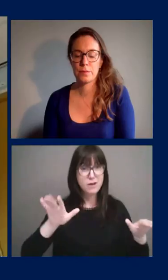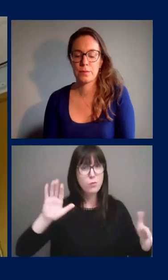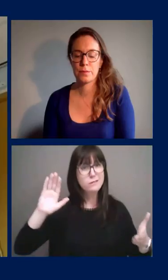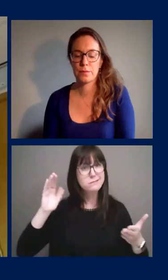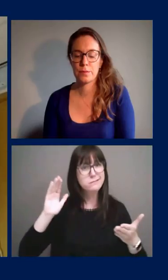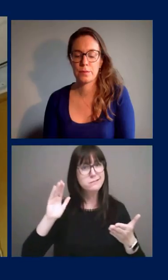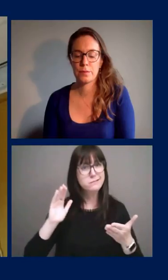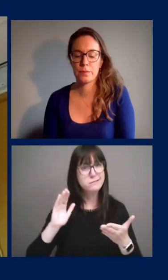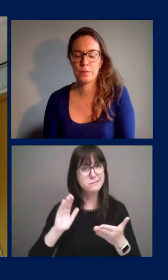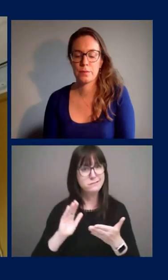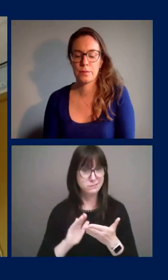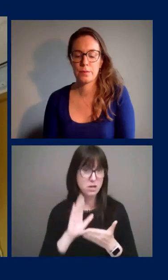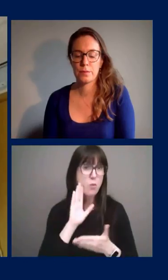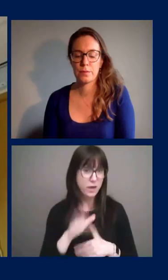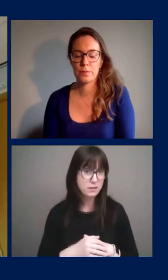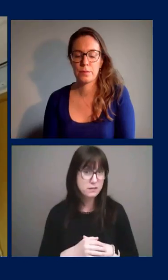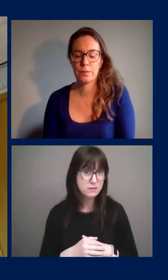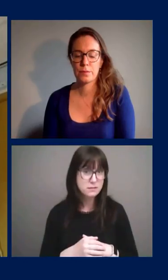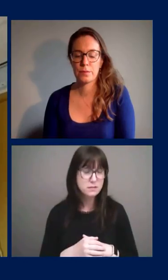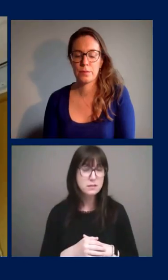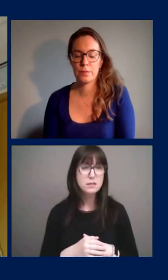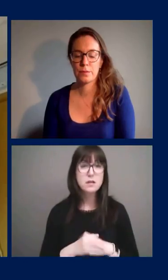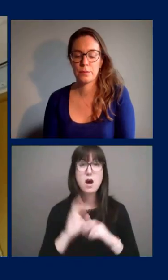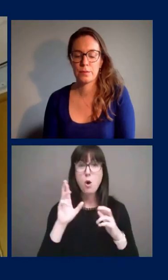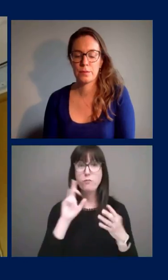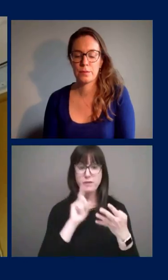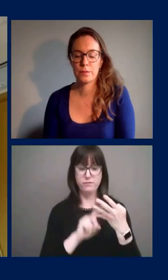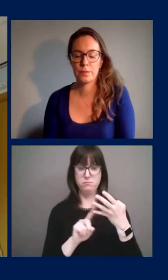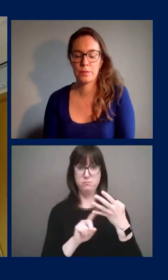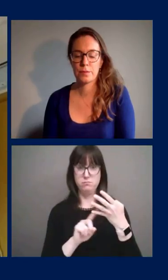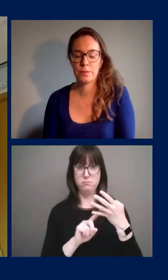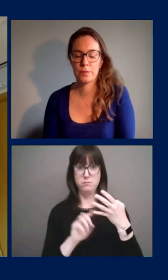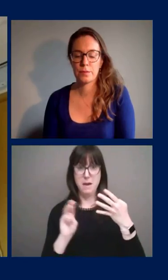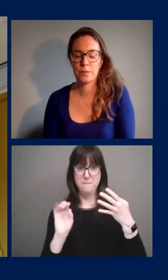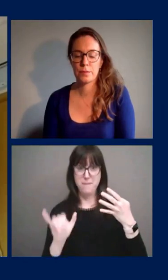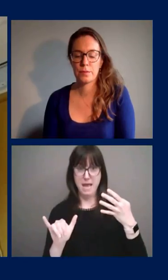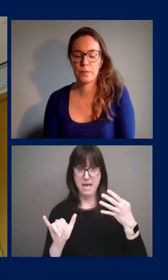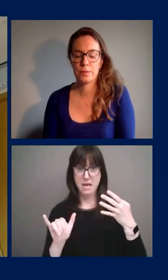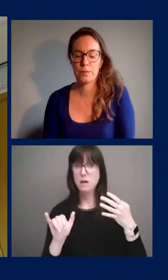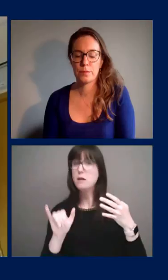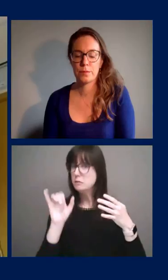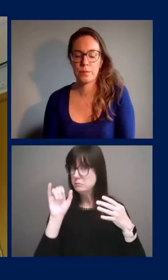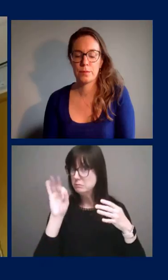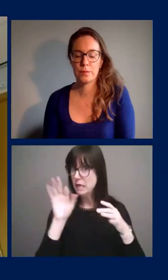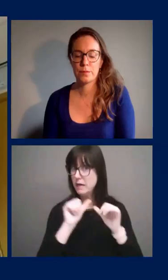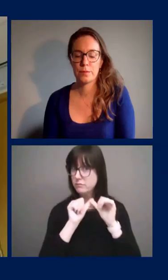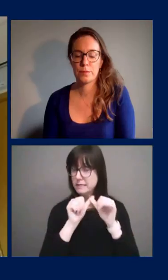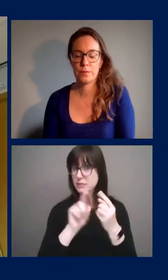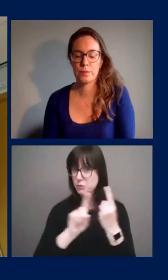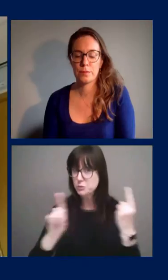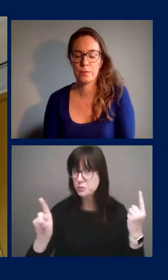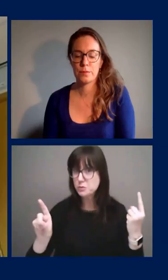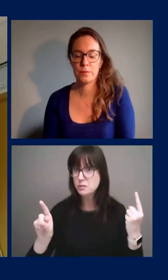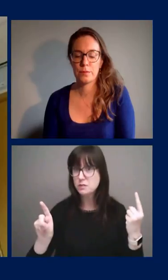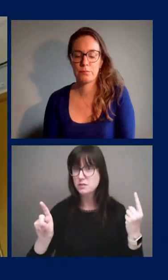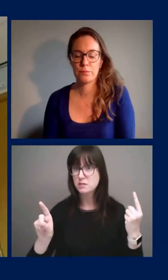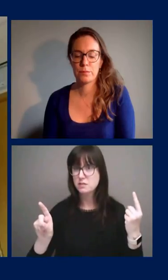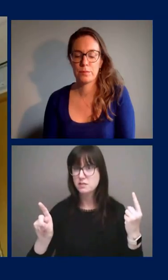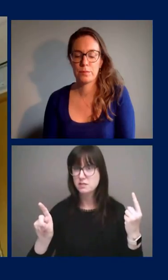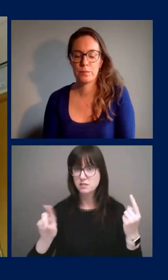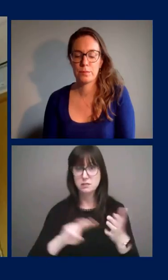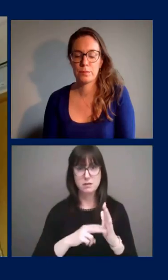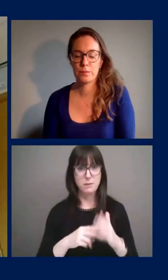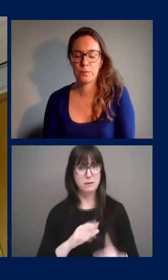in fact you know by the end of may uh if we continue this level of physical distancing we'll be very